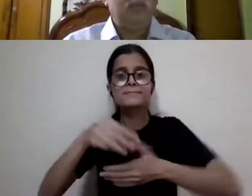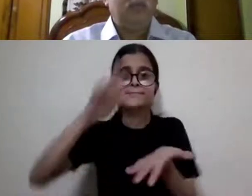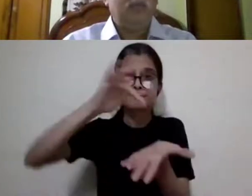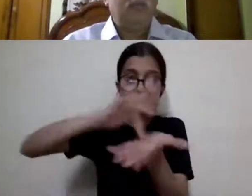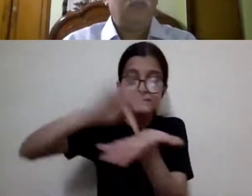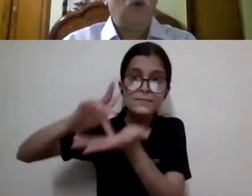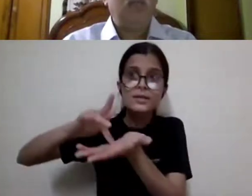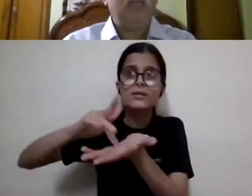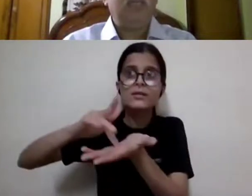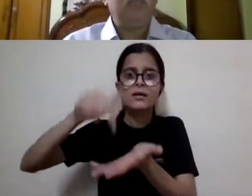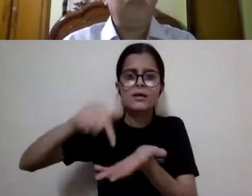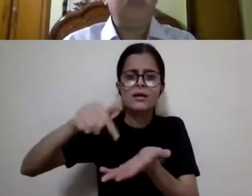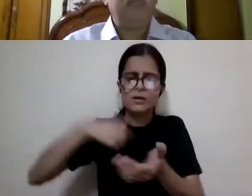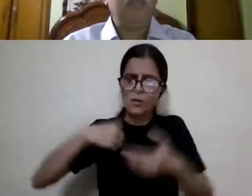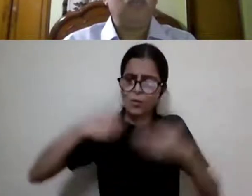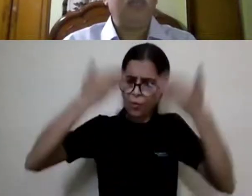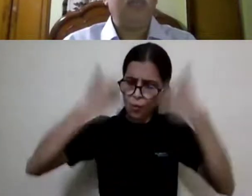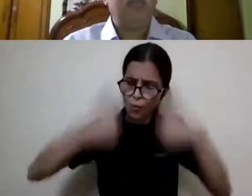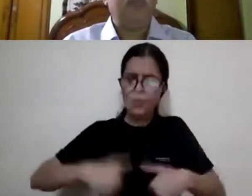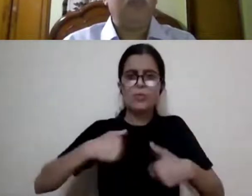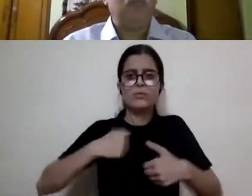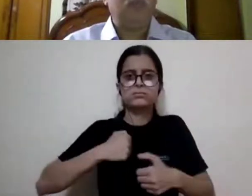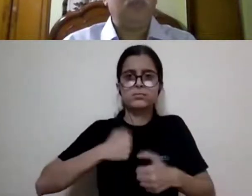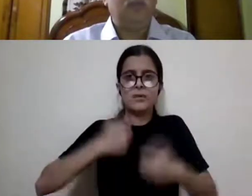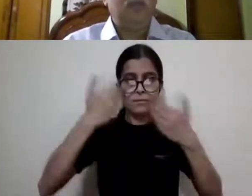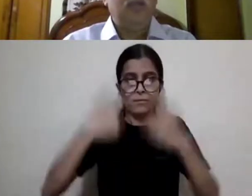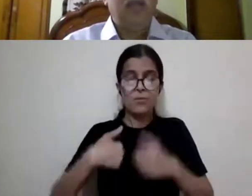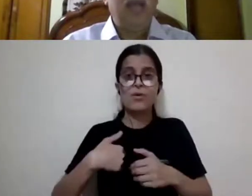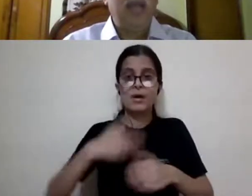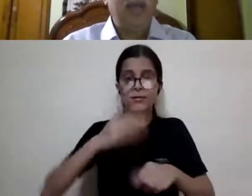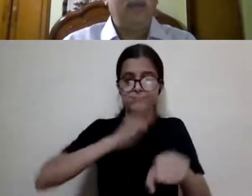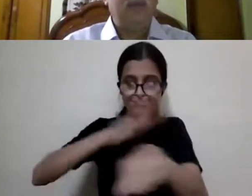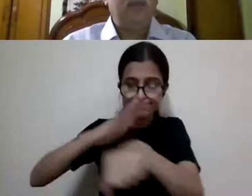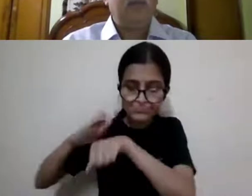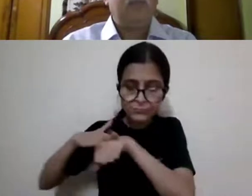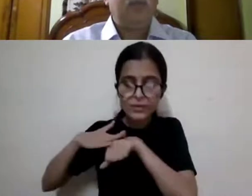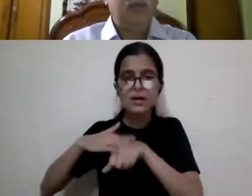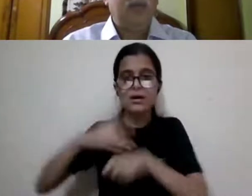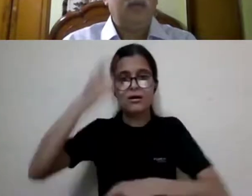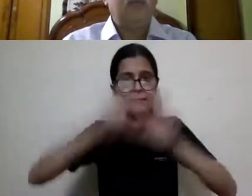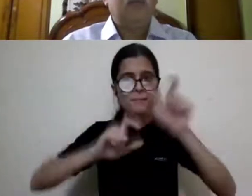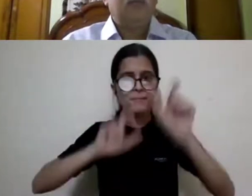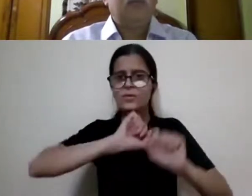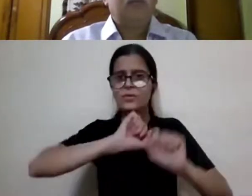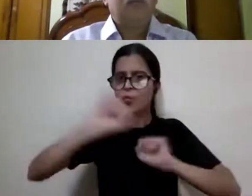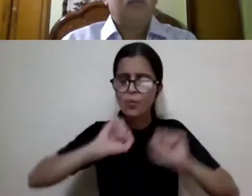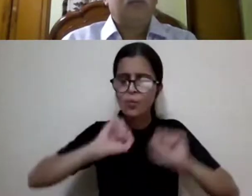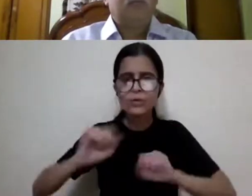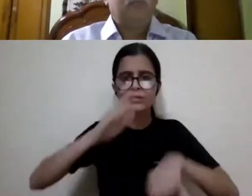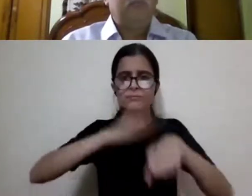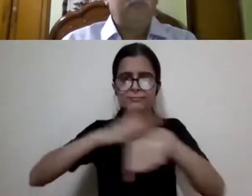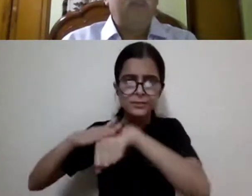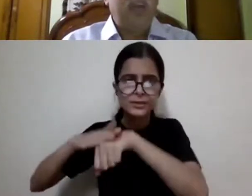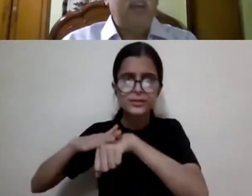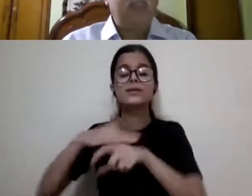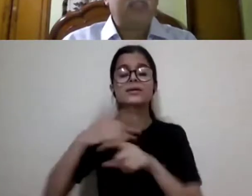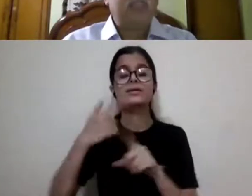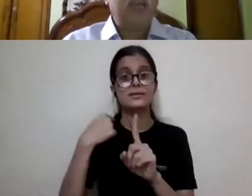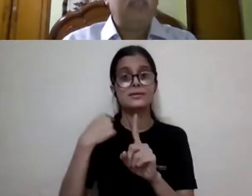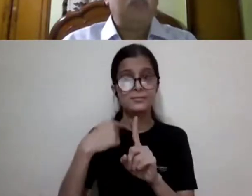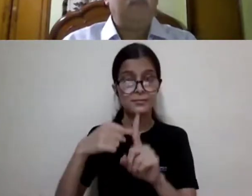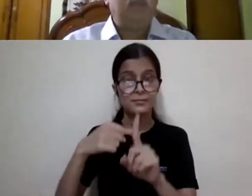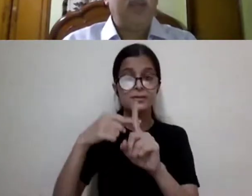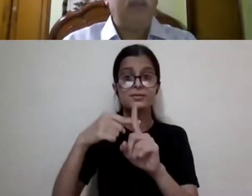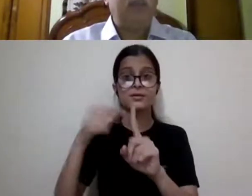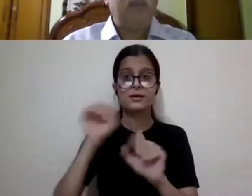the bodily experience of the individual and the various